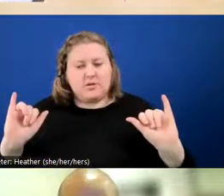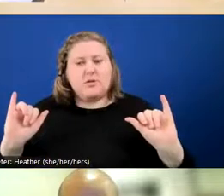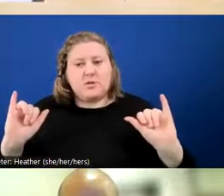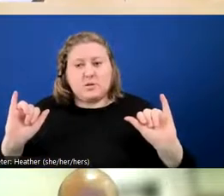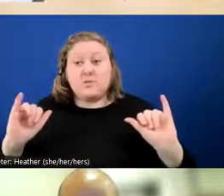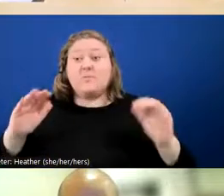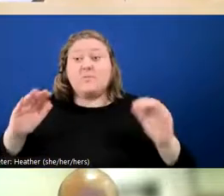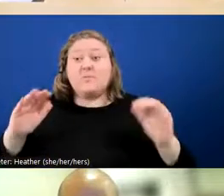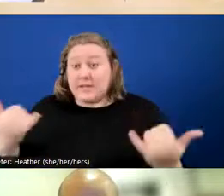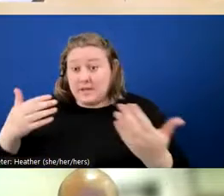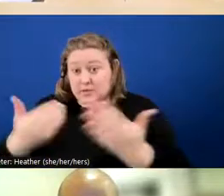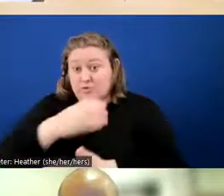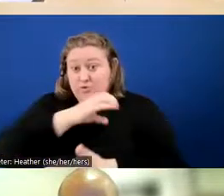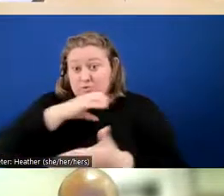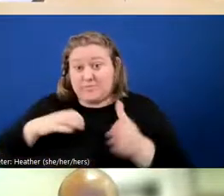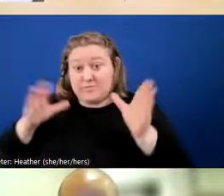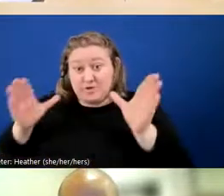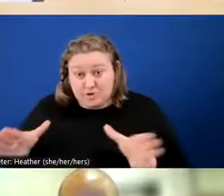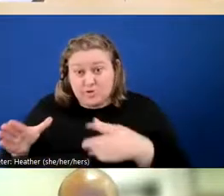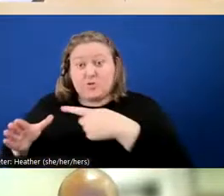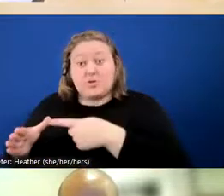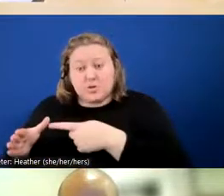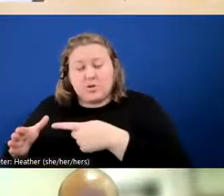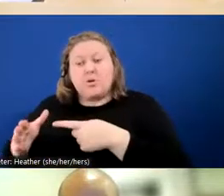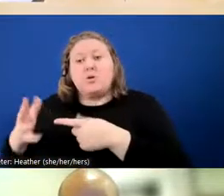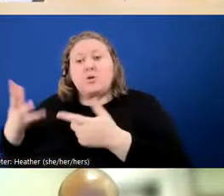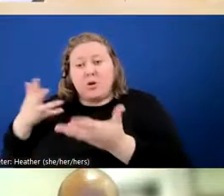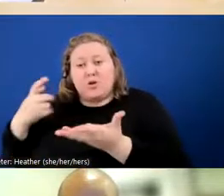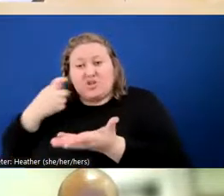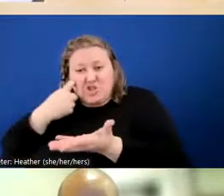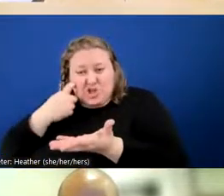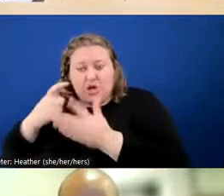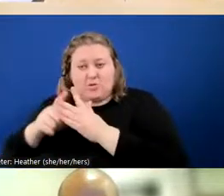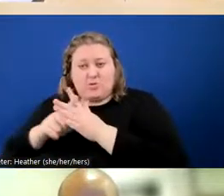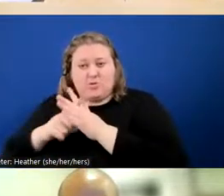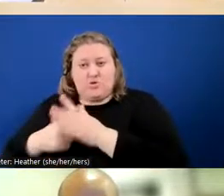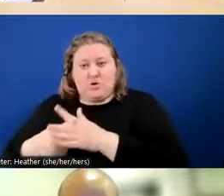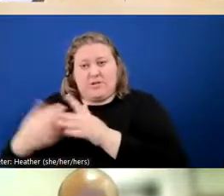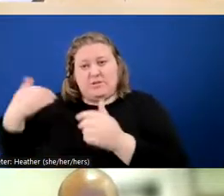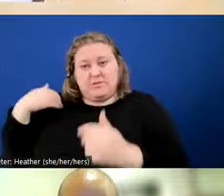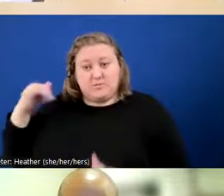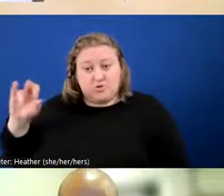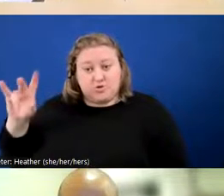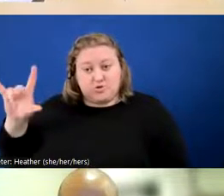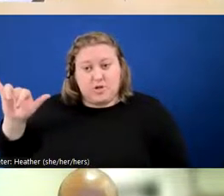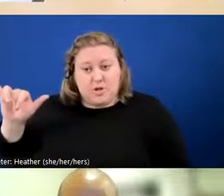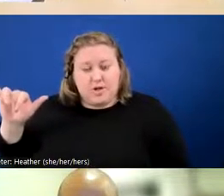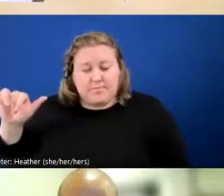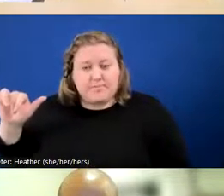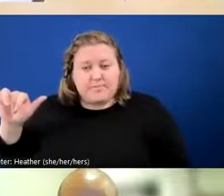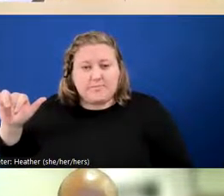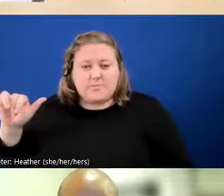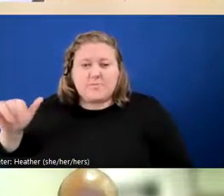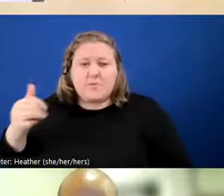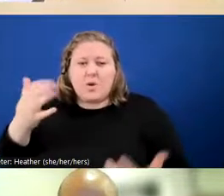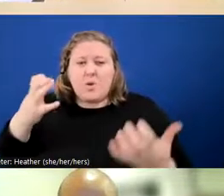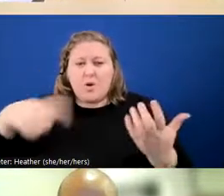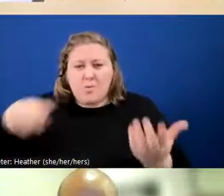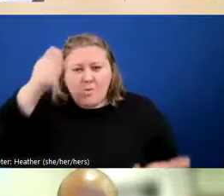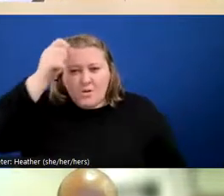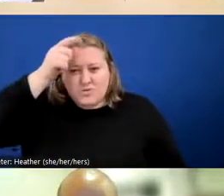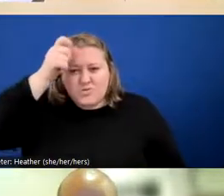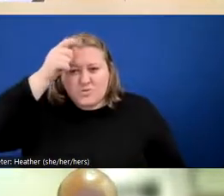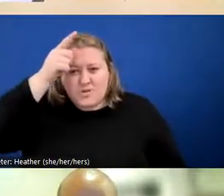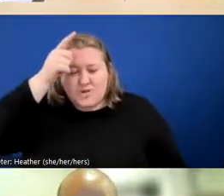commissioner, and we just got this stuff starting in July. So I do want people to understand that there's, even